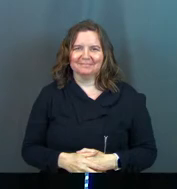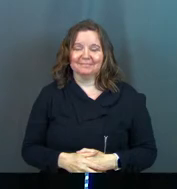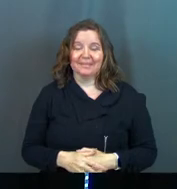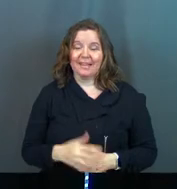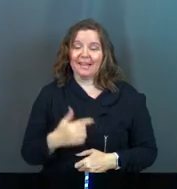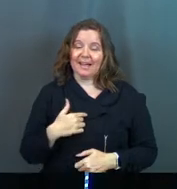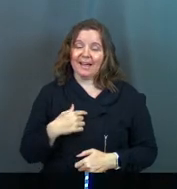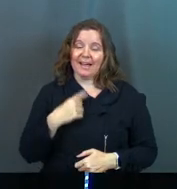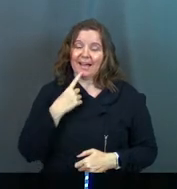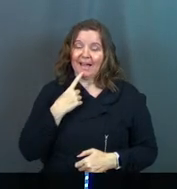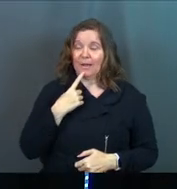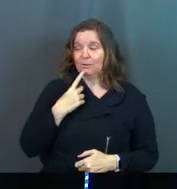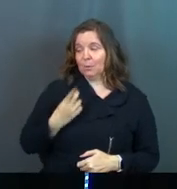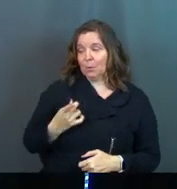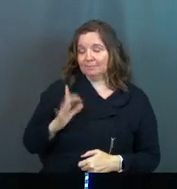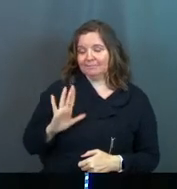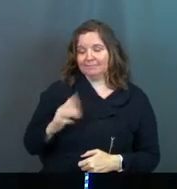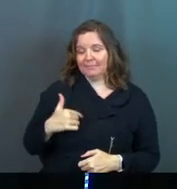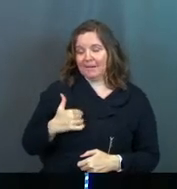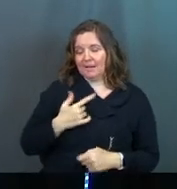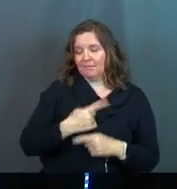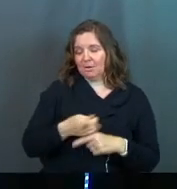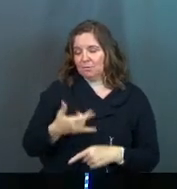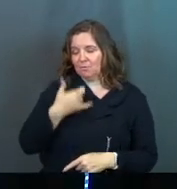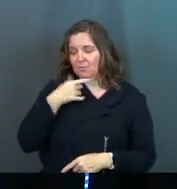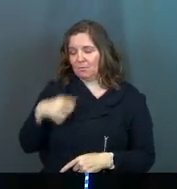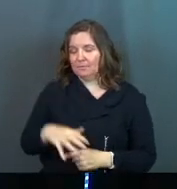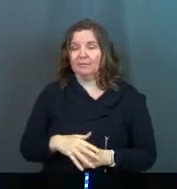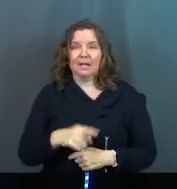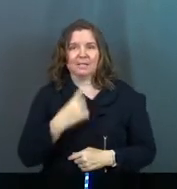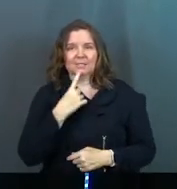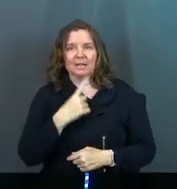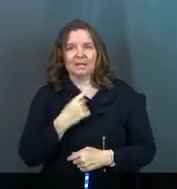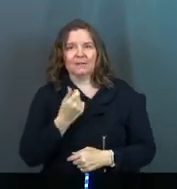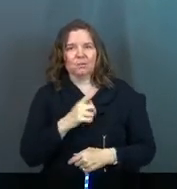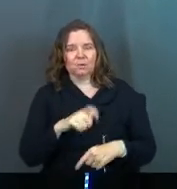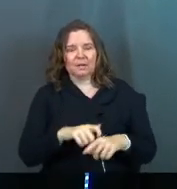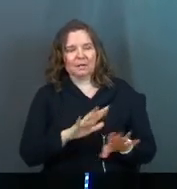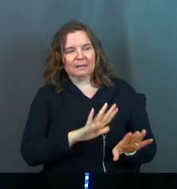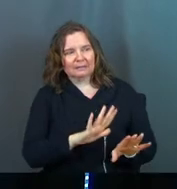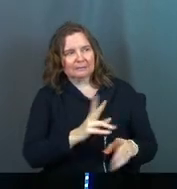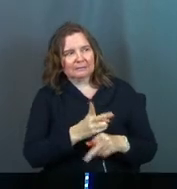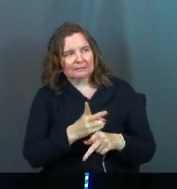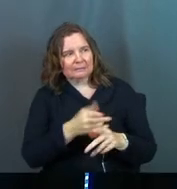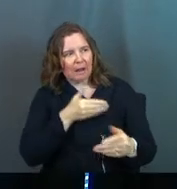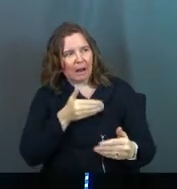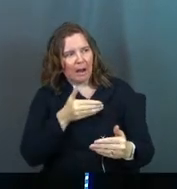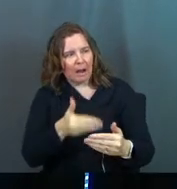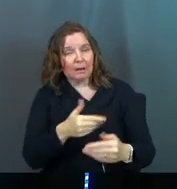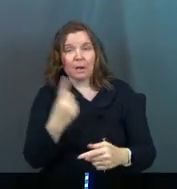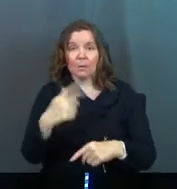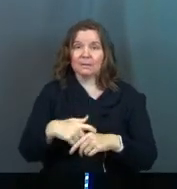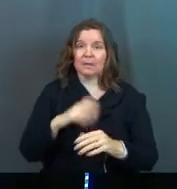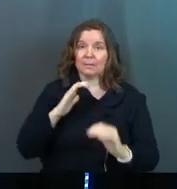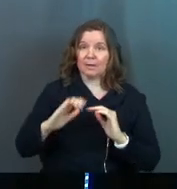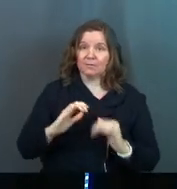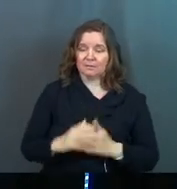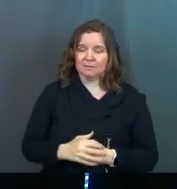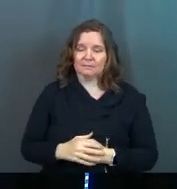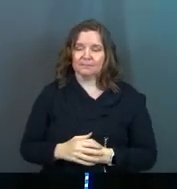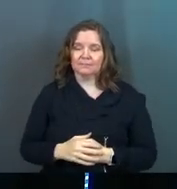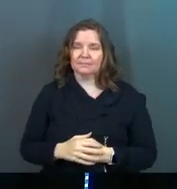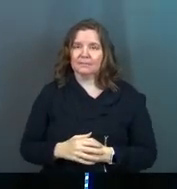And I told her that. And she said it a few different times. And at one point in the conversation,